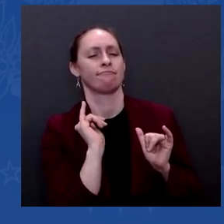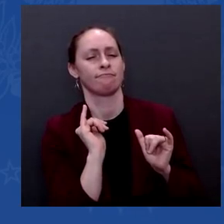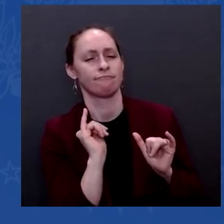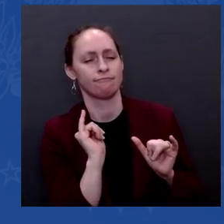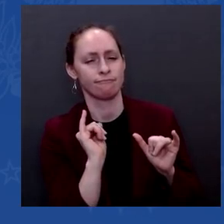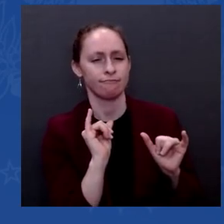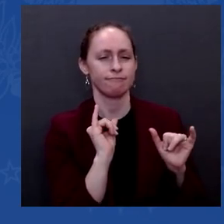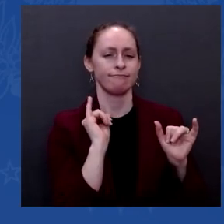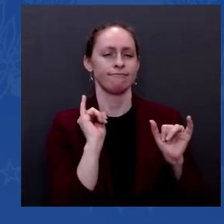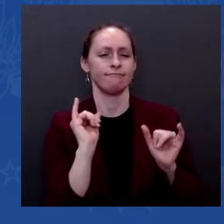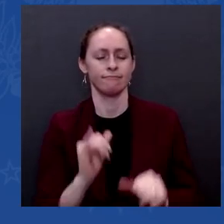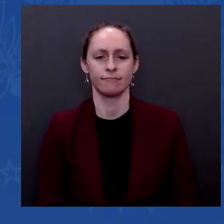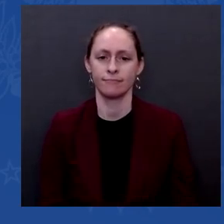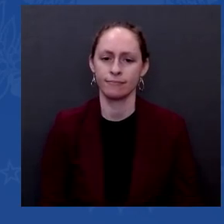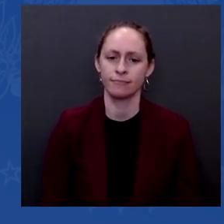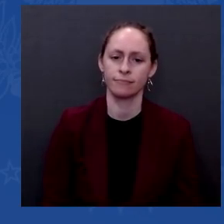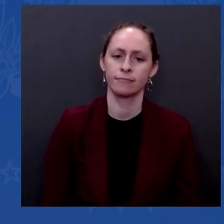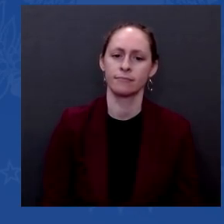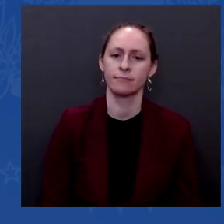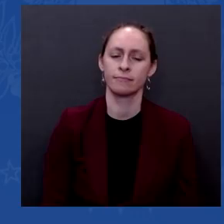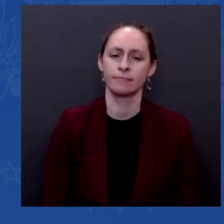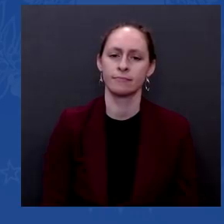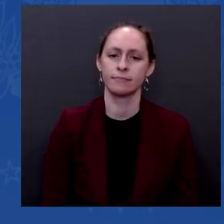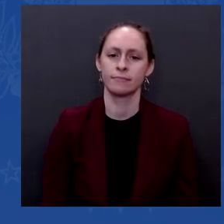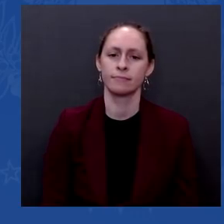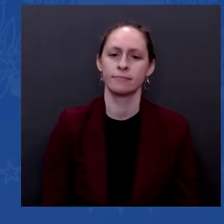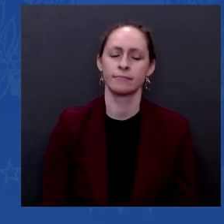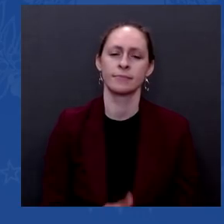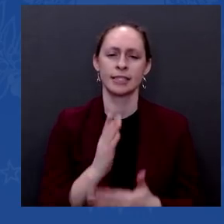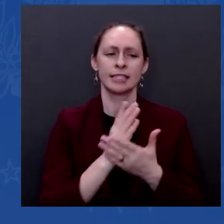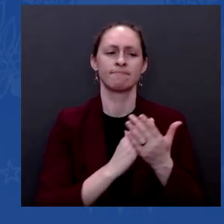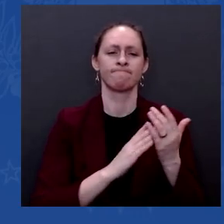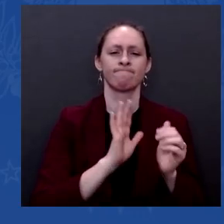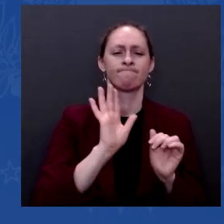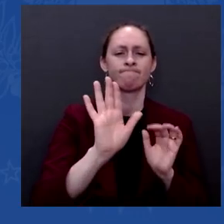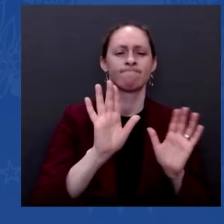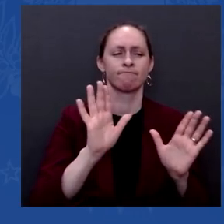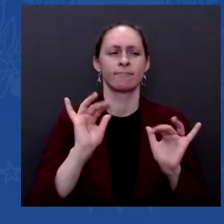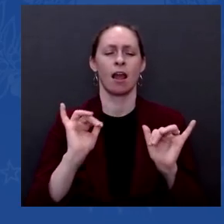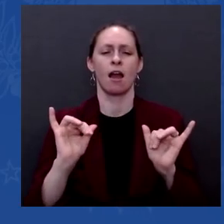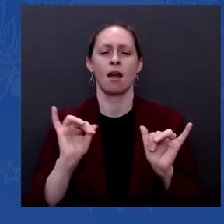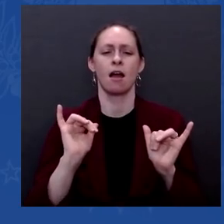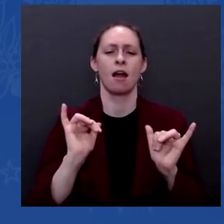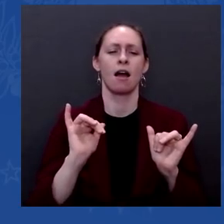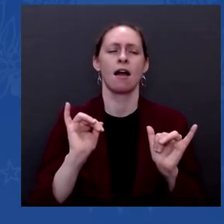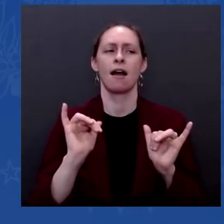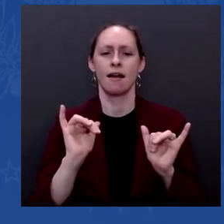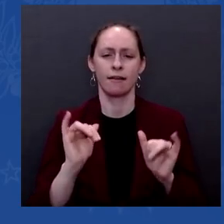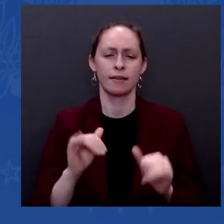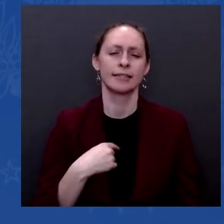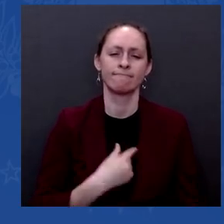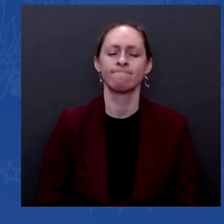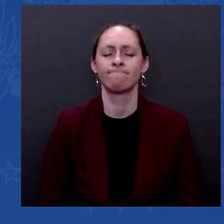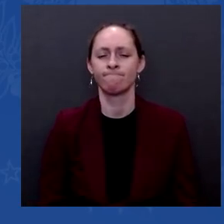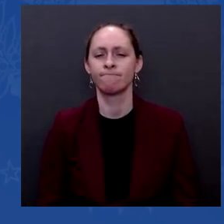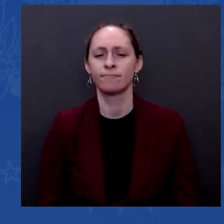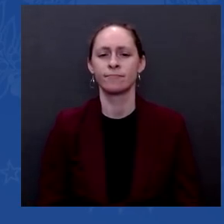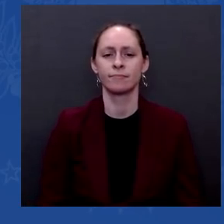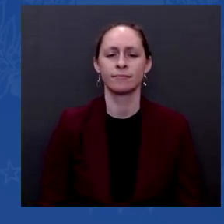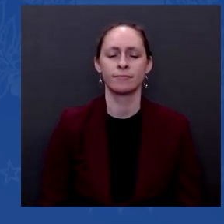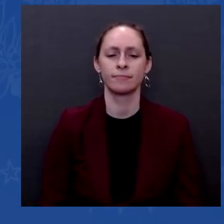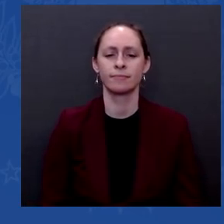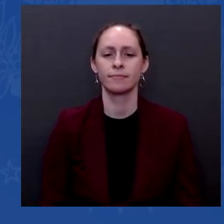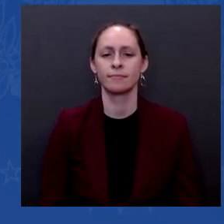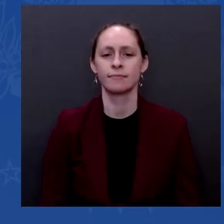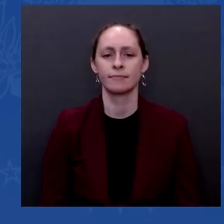they are not going to be as susceptible to believing some of the outlandish things that have been said